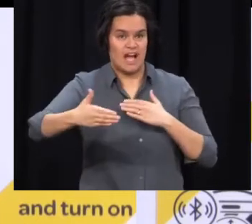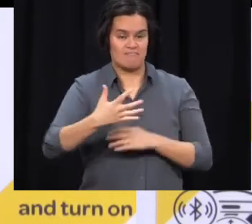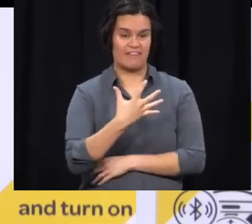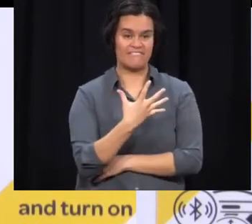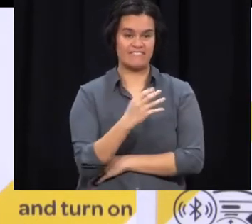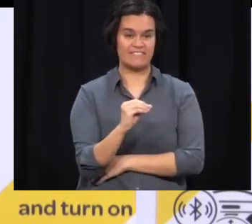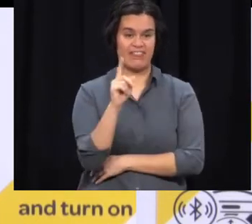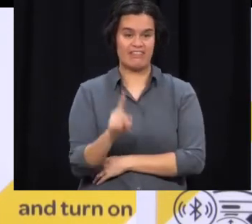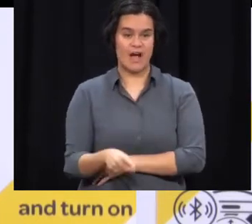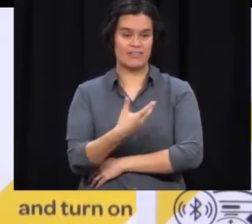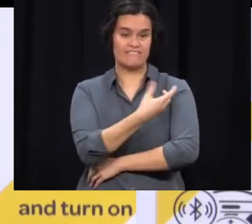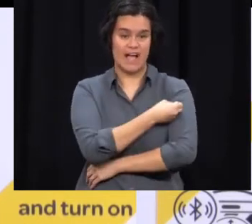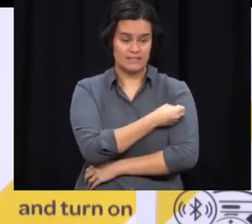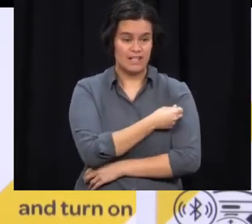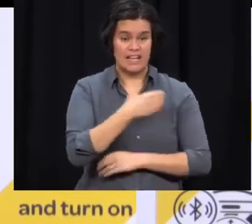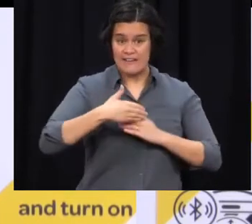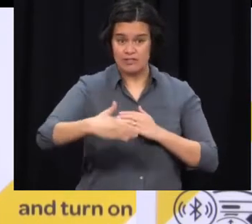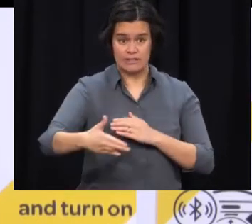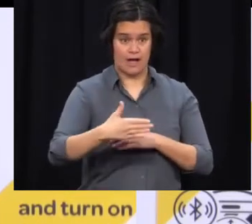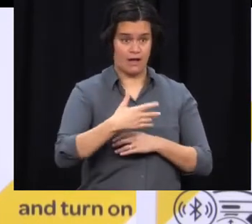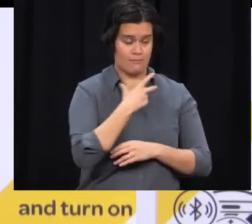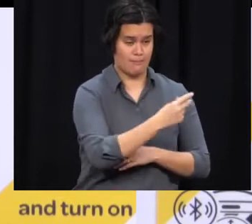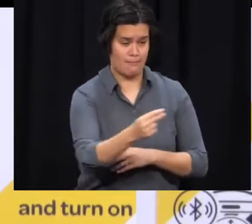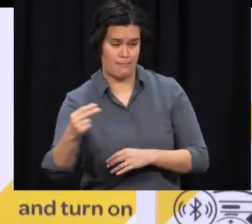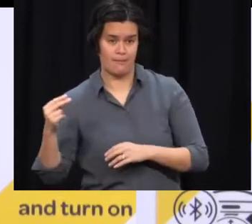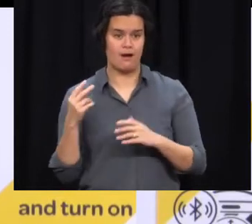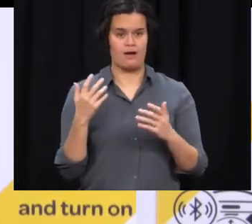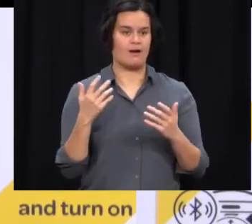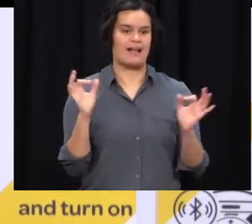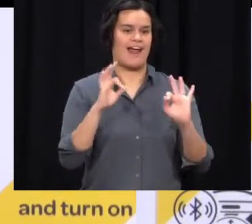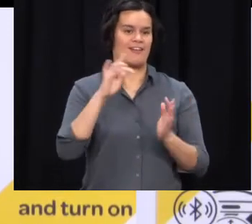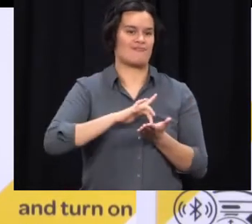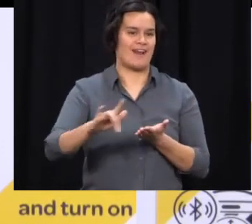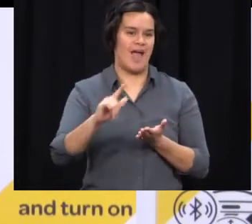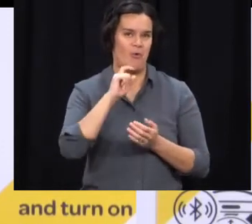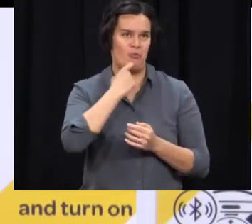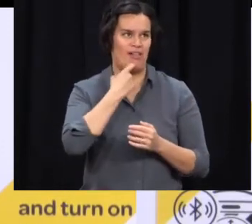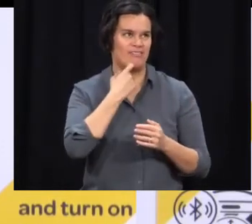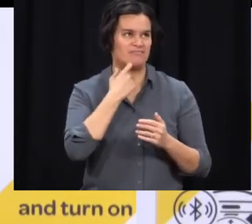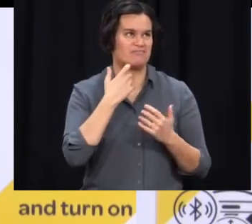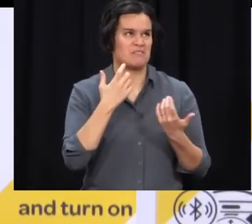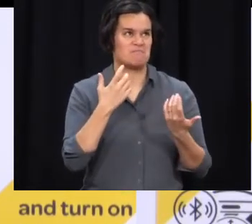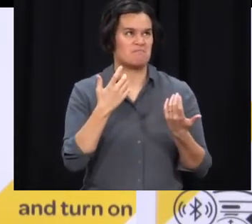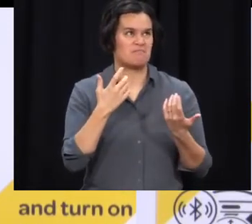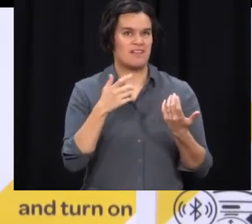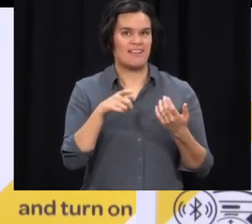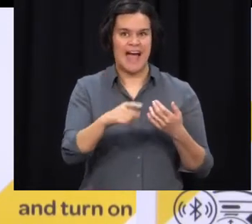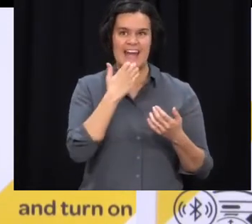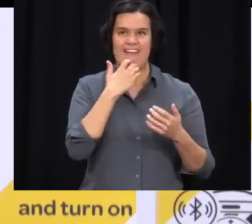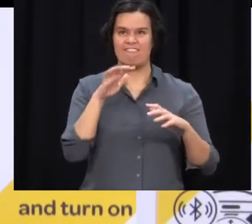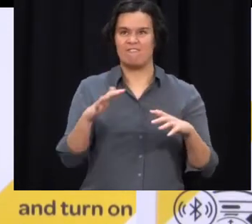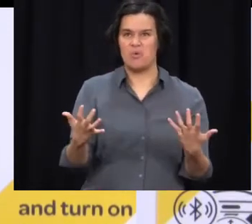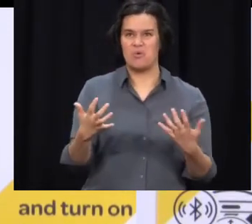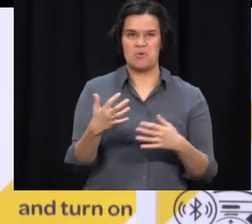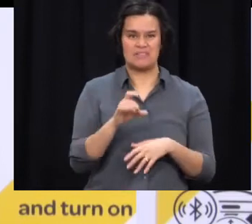running out before the next shipment arrives, which will be probably within the next 10 days. They have actually been arriving a little ahead of